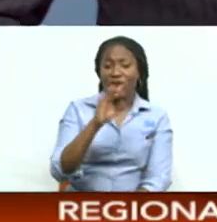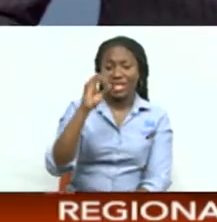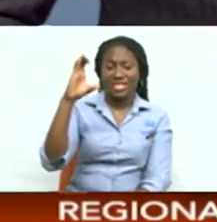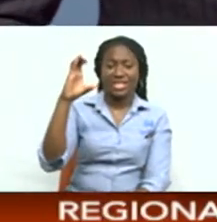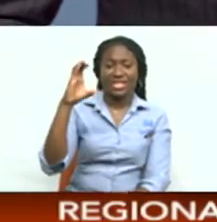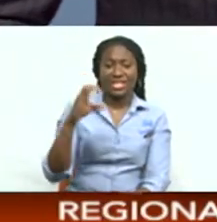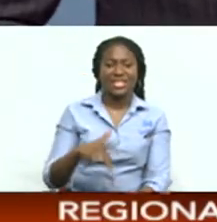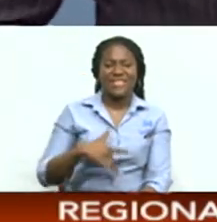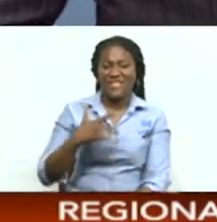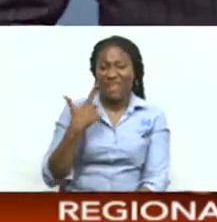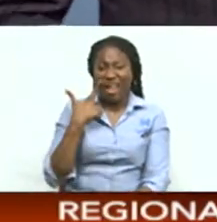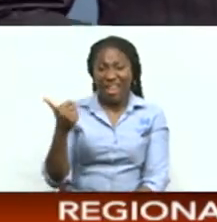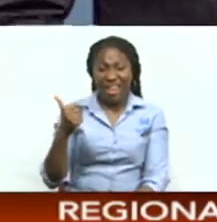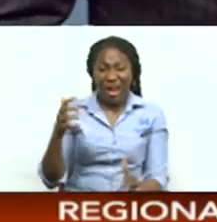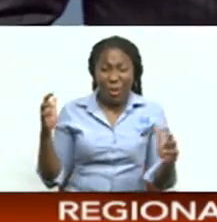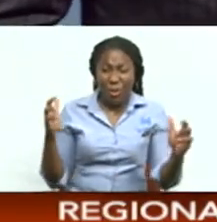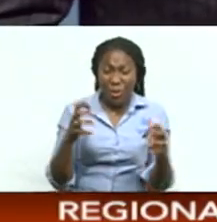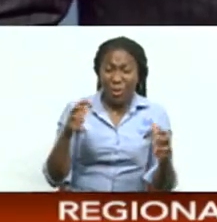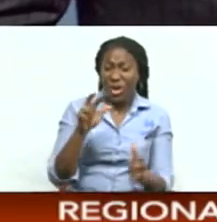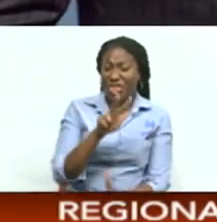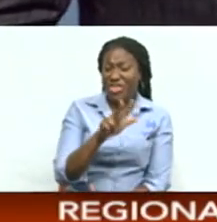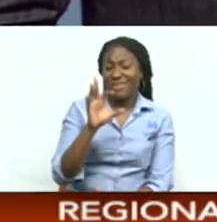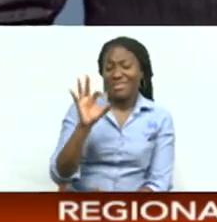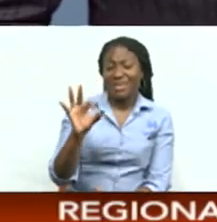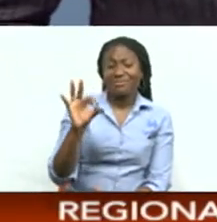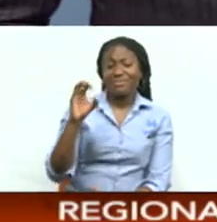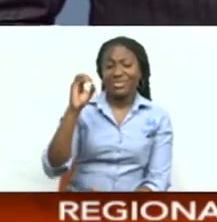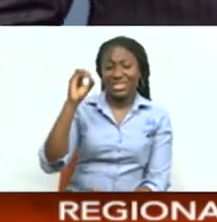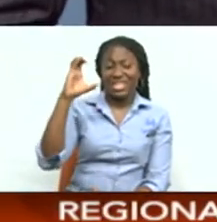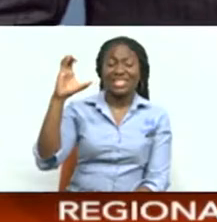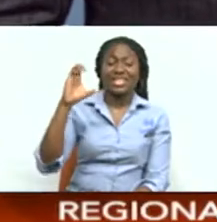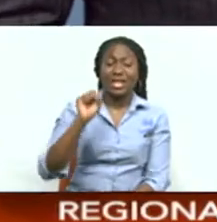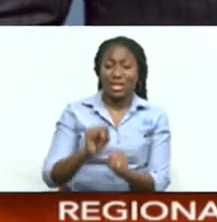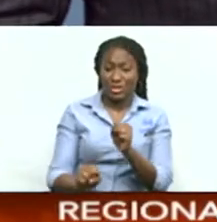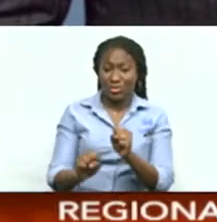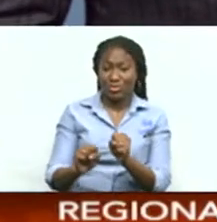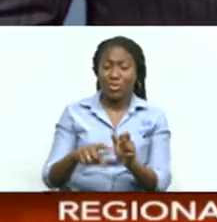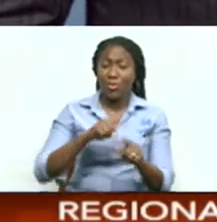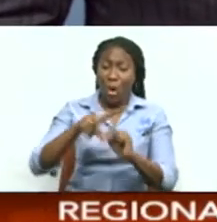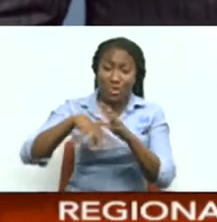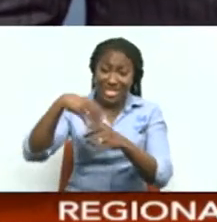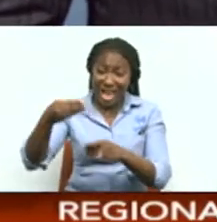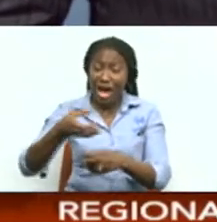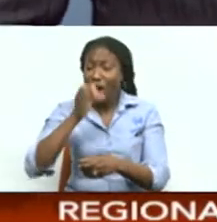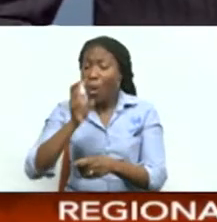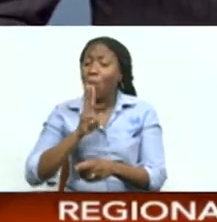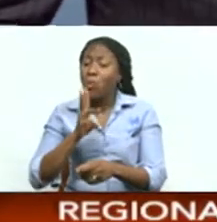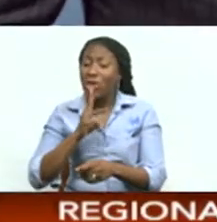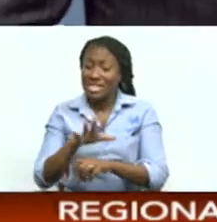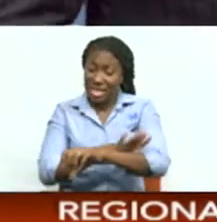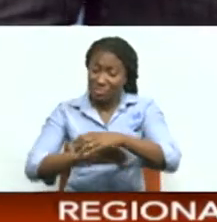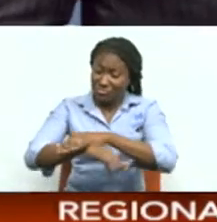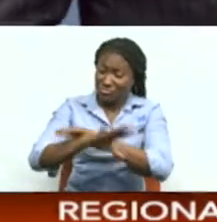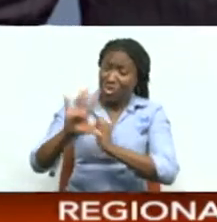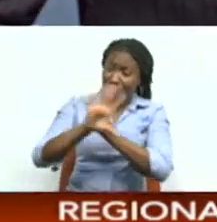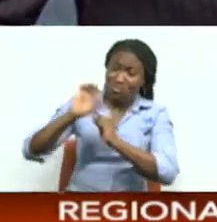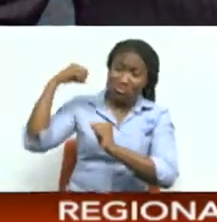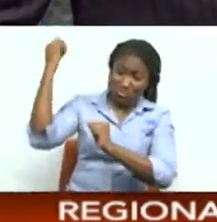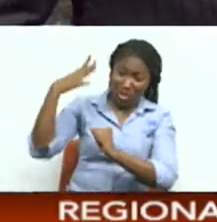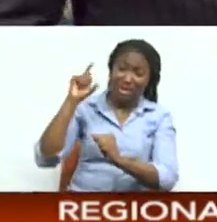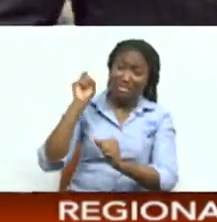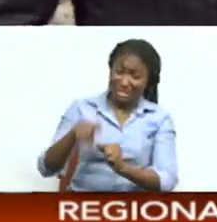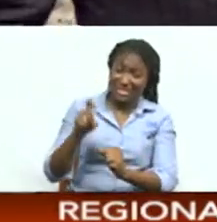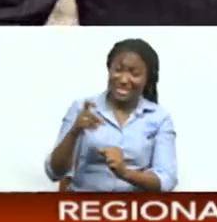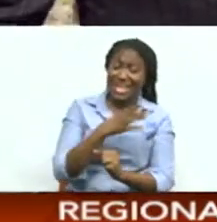Celsius That feels like temperature getting up to 39 degrees Celsius So as you head outside, walk with the water and sunscreen You'll definitely need it For